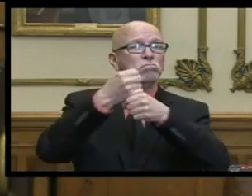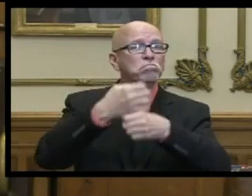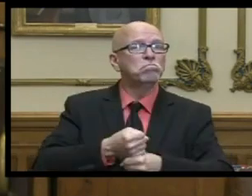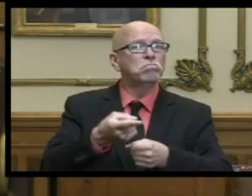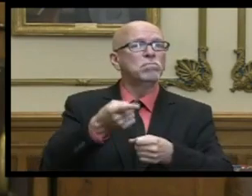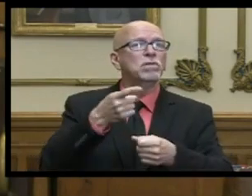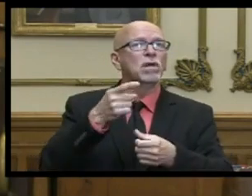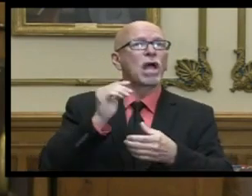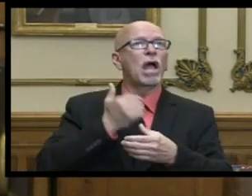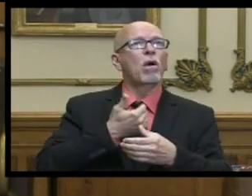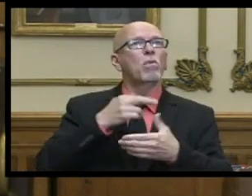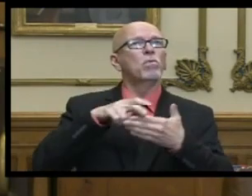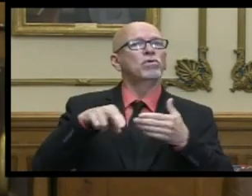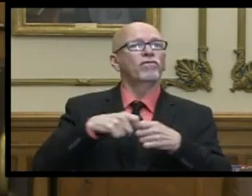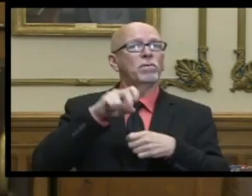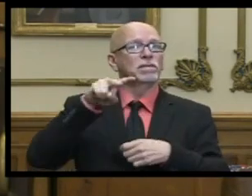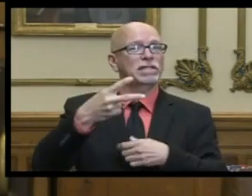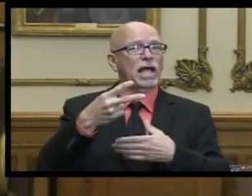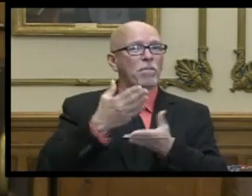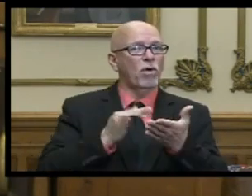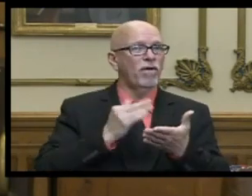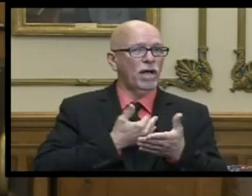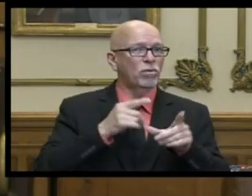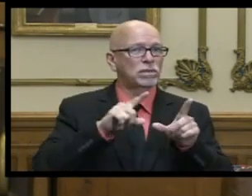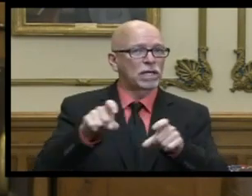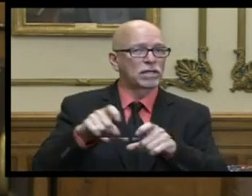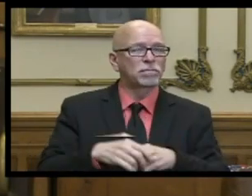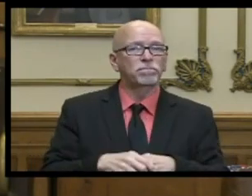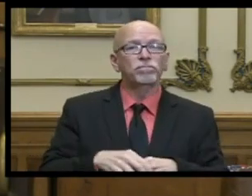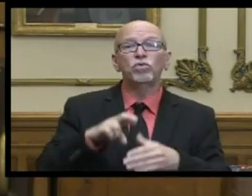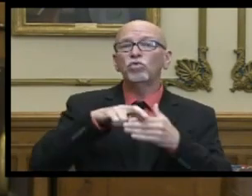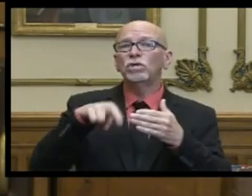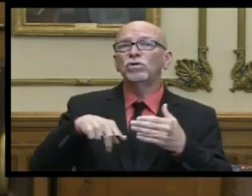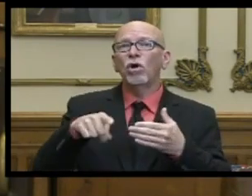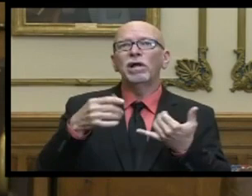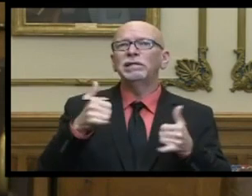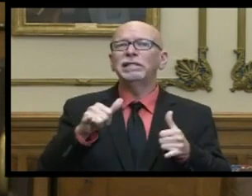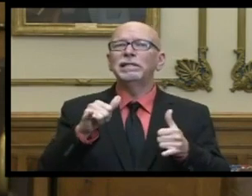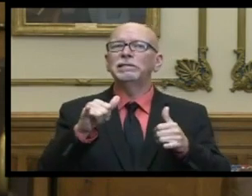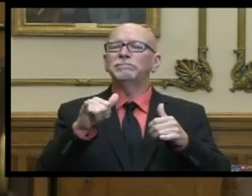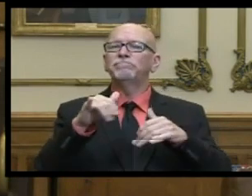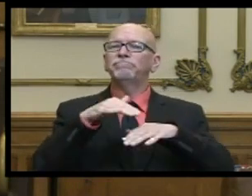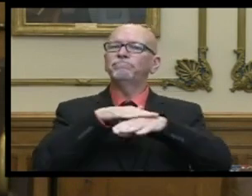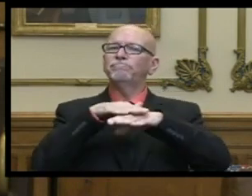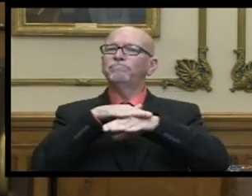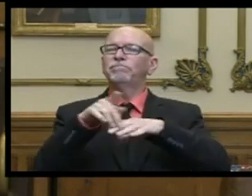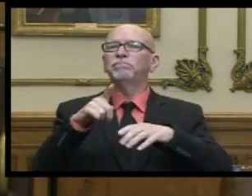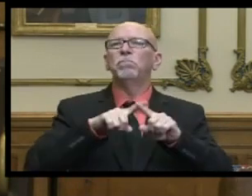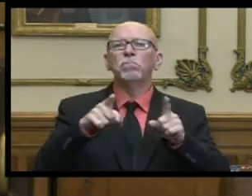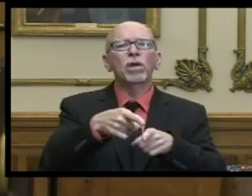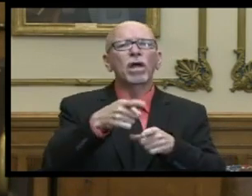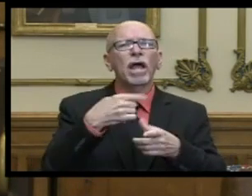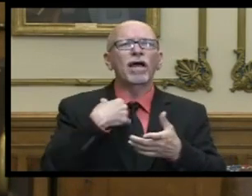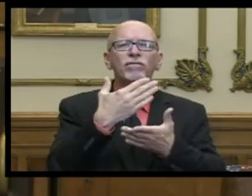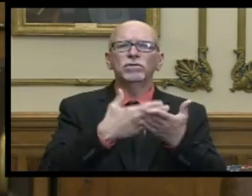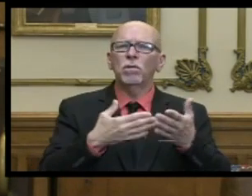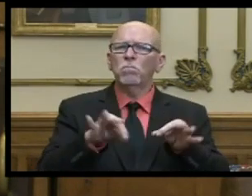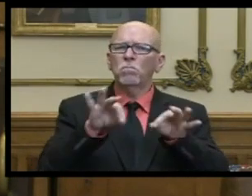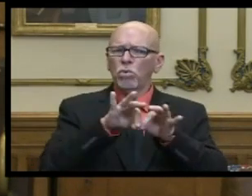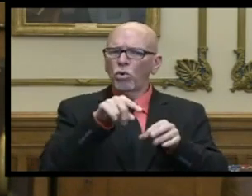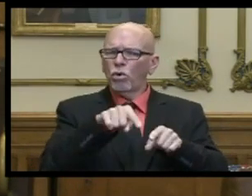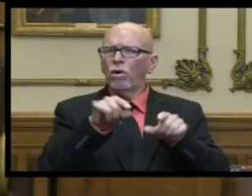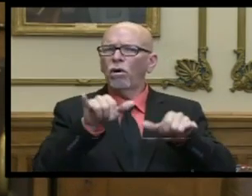preliminary results from wave two of our testing while our results are preliminary they delineate a number of important conclusions